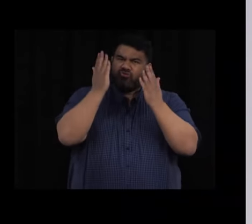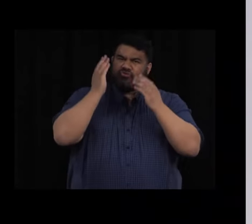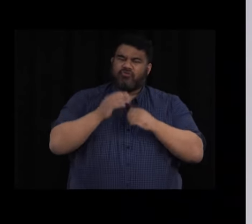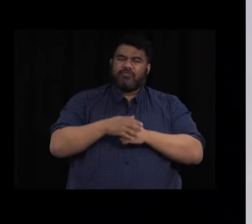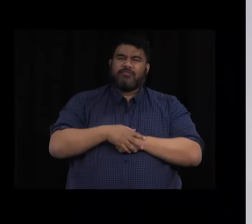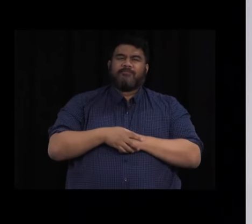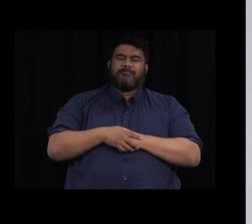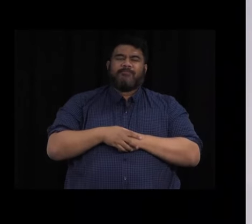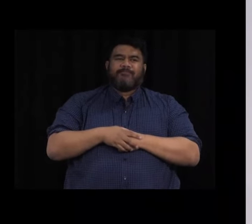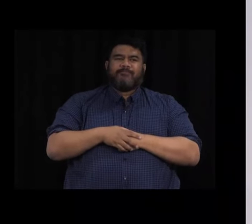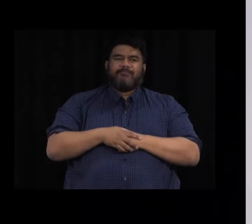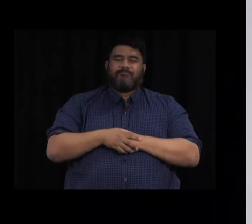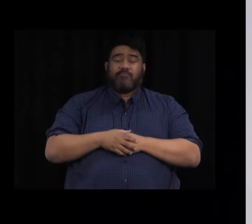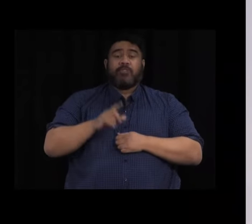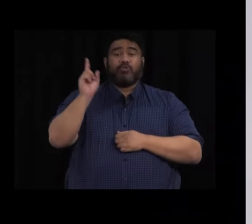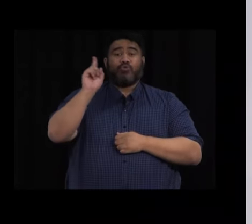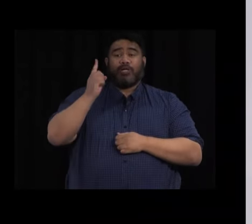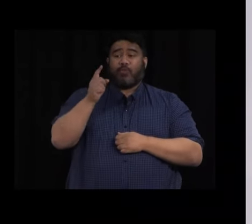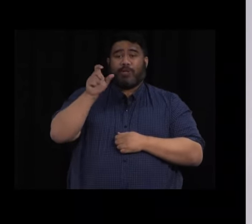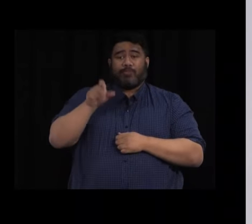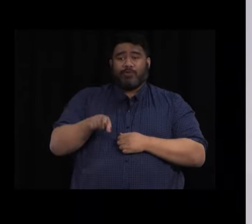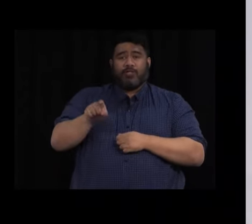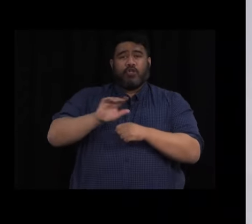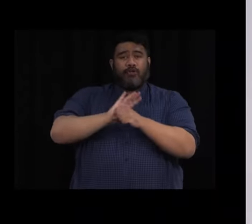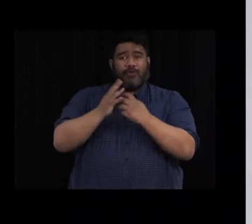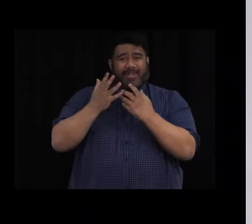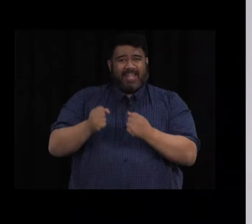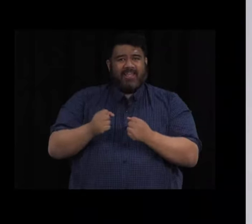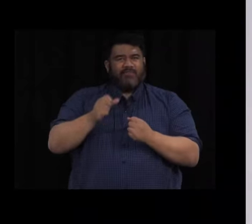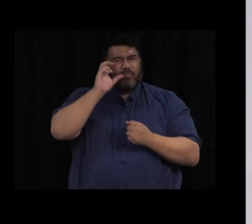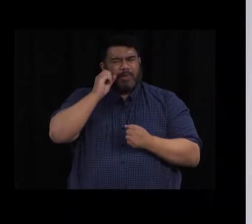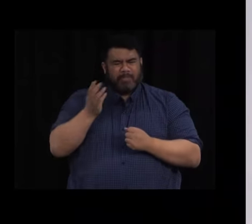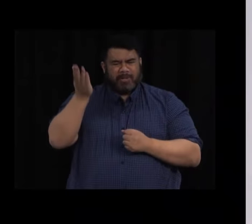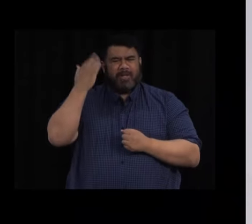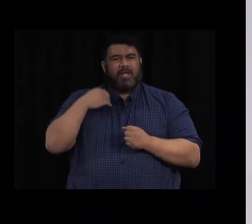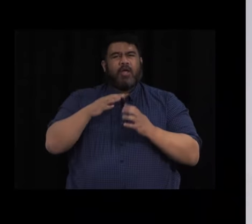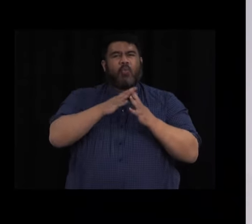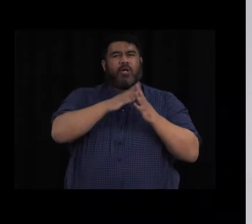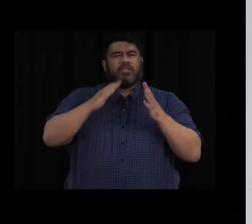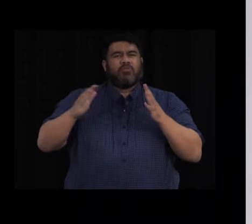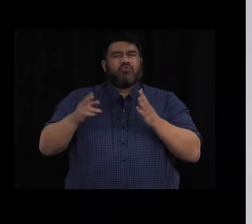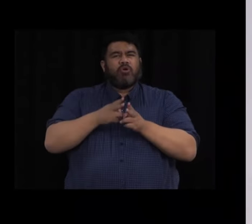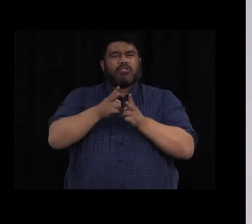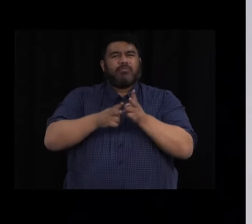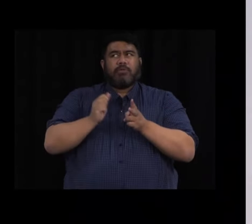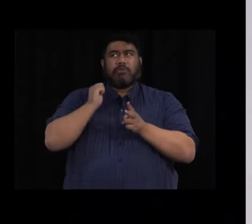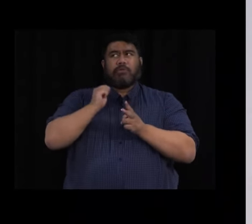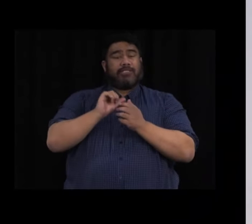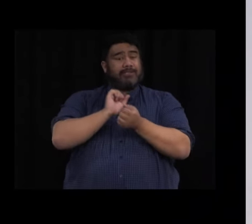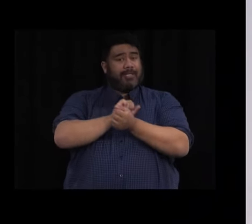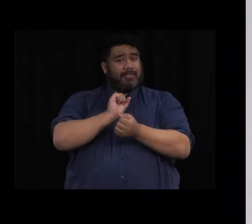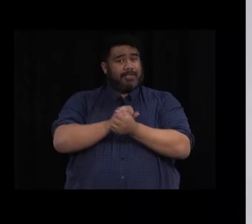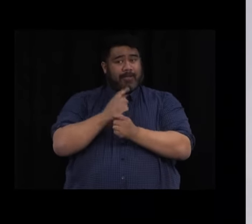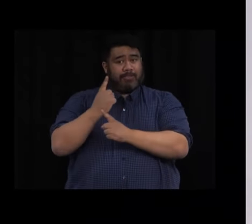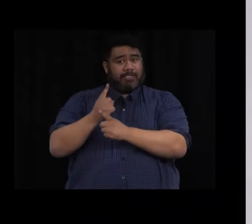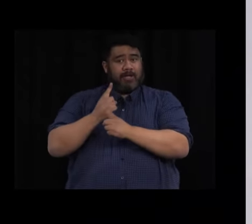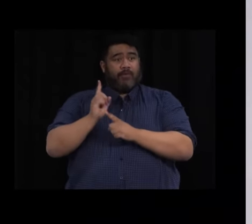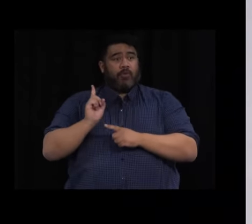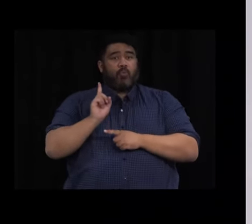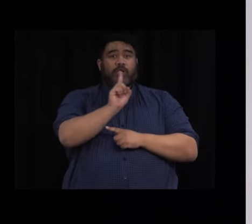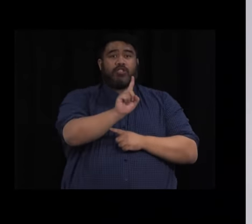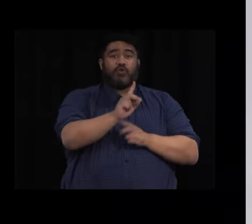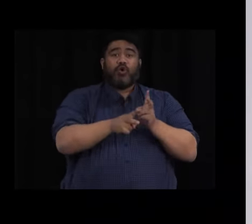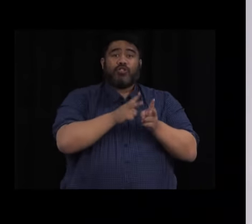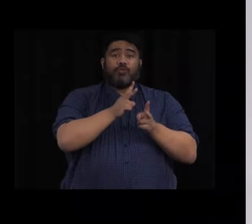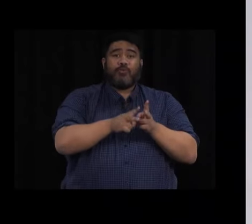one of the cases being reported today is an individual who attended the emergency department at Waitakere Hospital on Saturday the 25th for